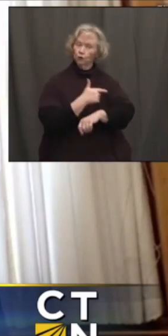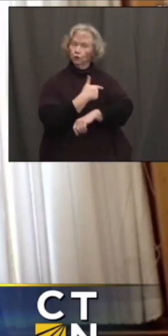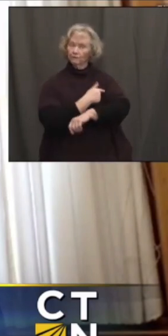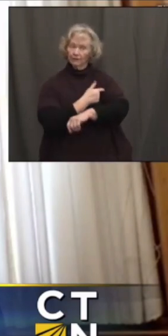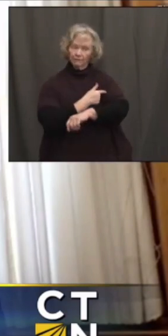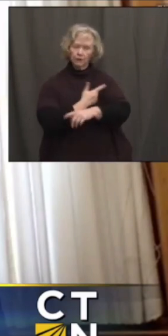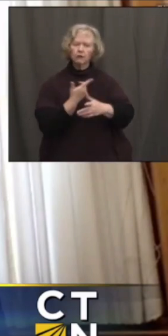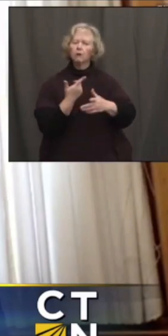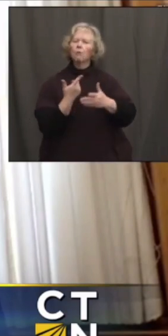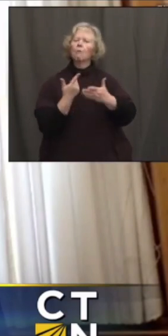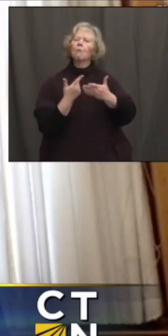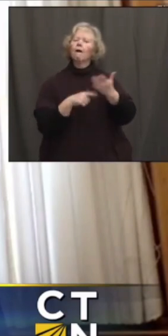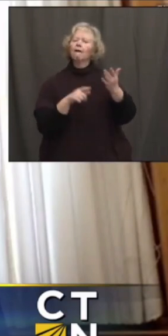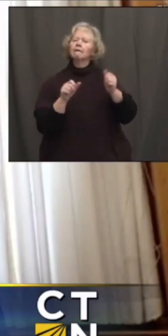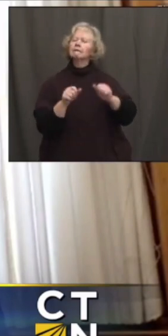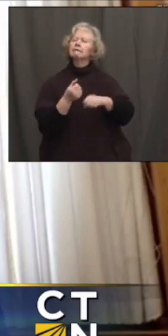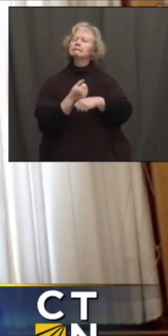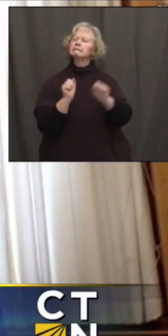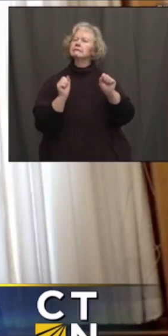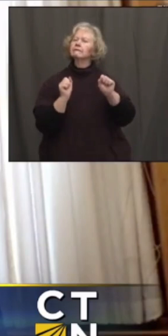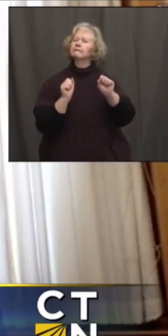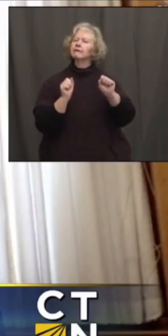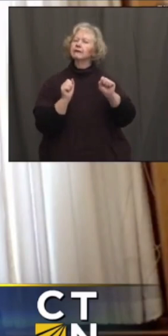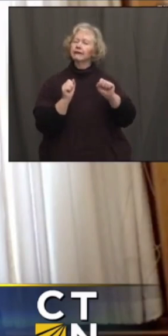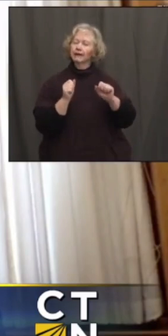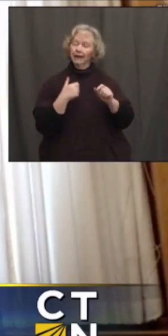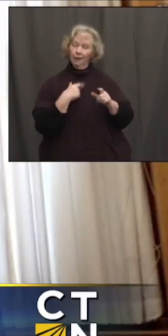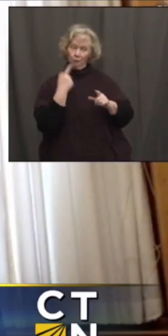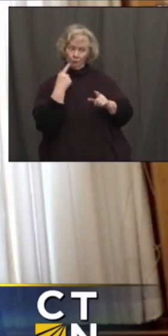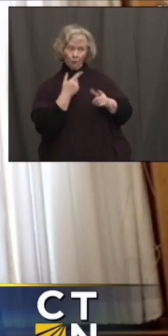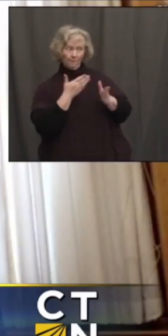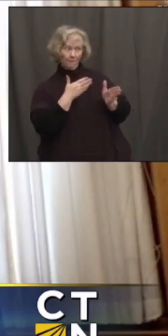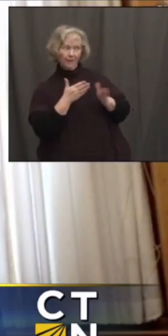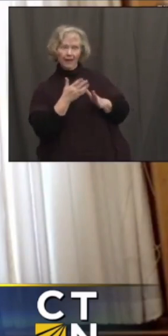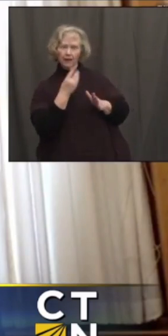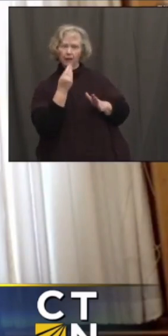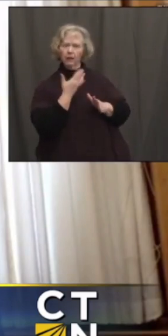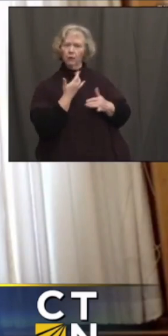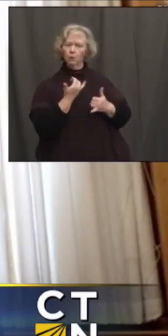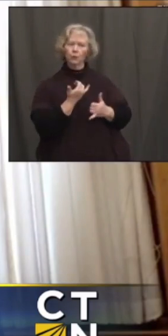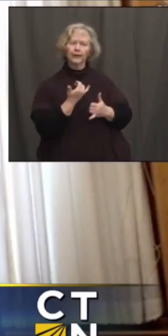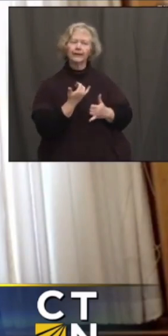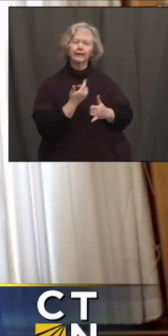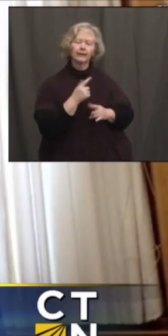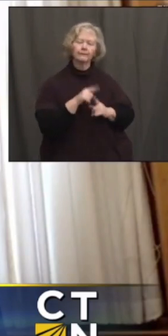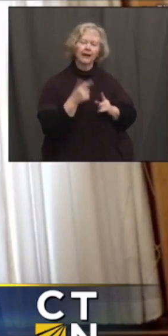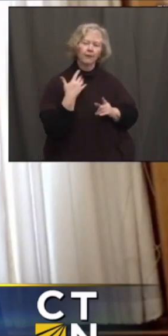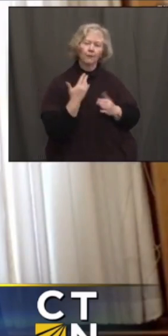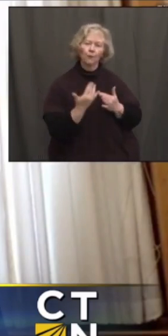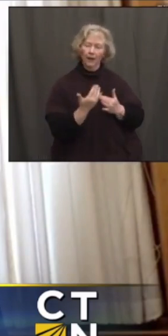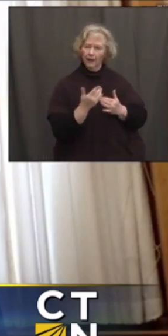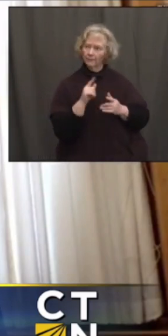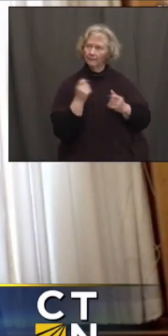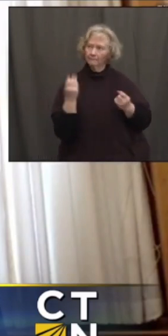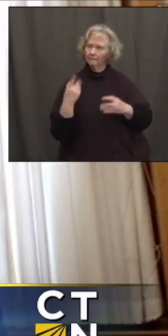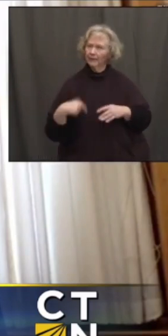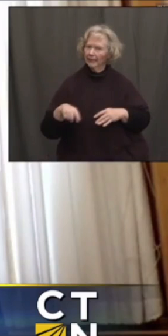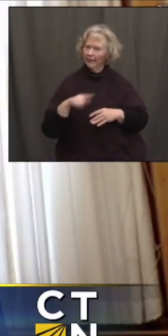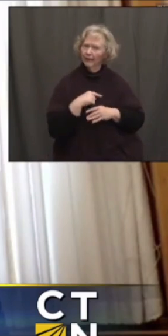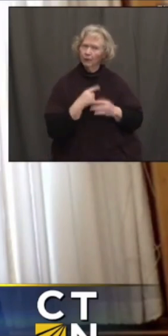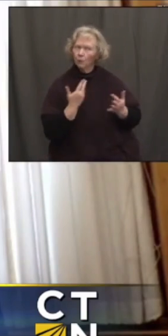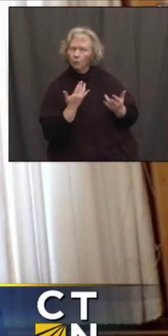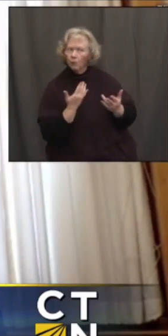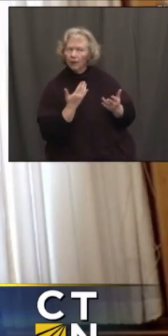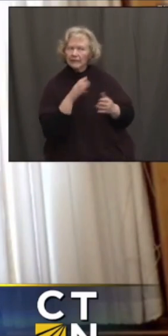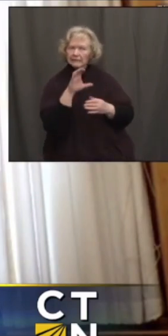able to consider. I think that was originally slated to come out today. I think I saw that it may get pushed out a little bit further, but I think all states are looking forward to some additional